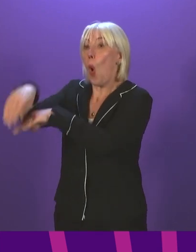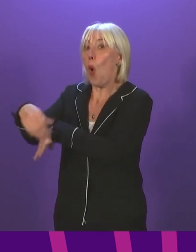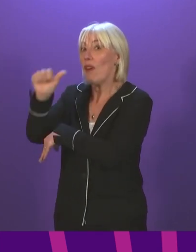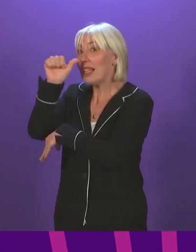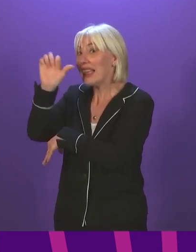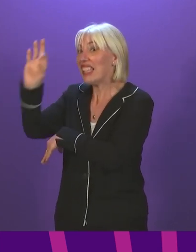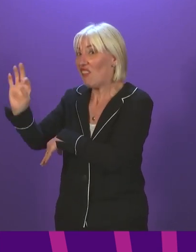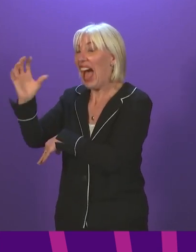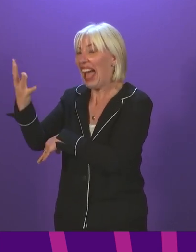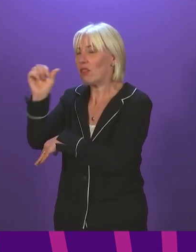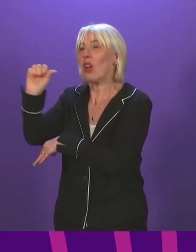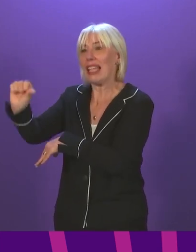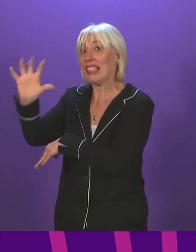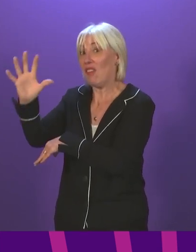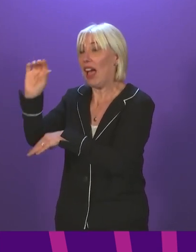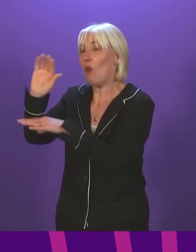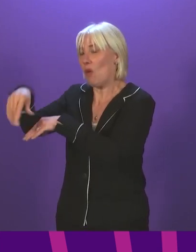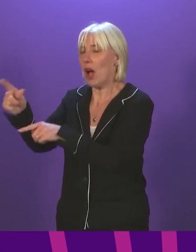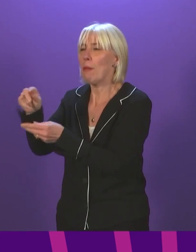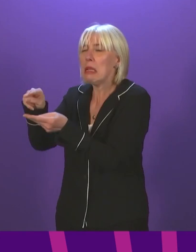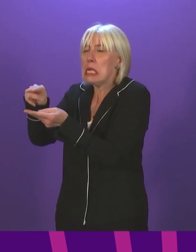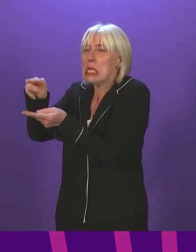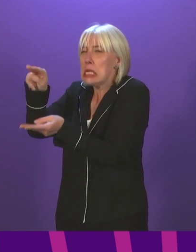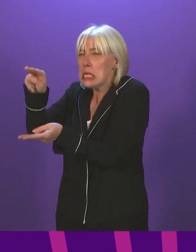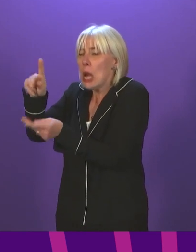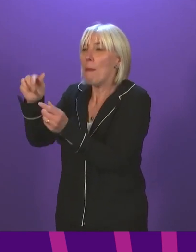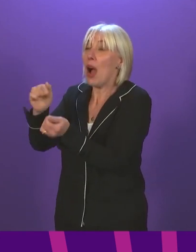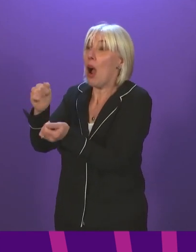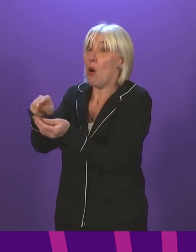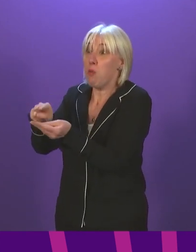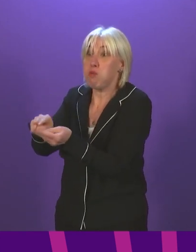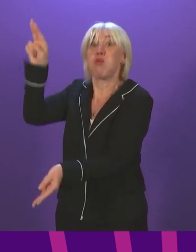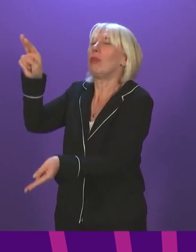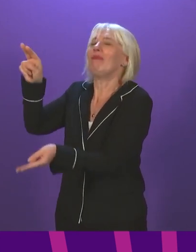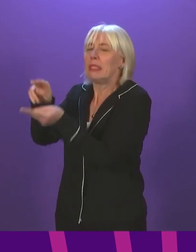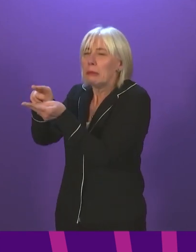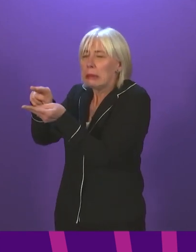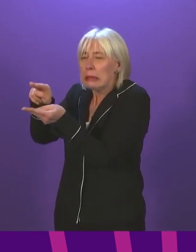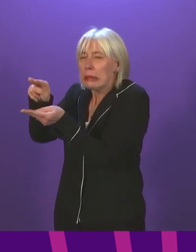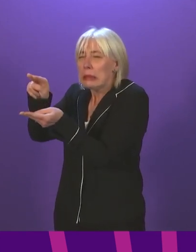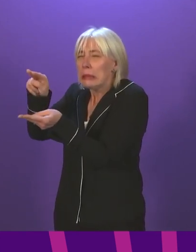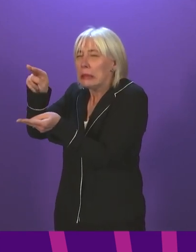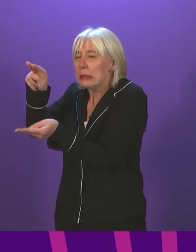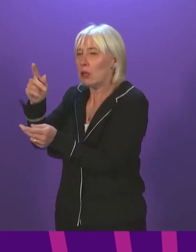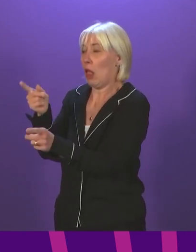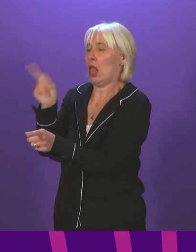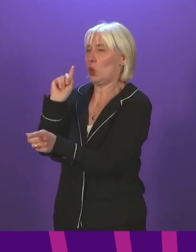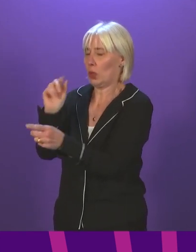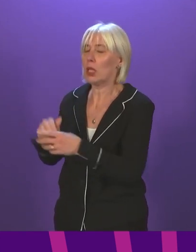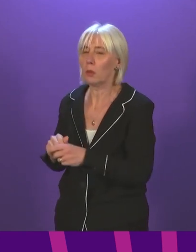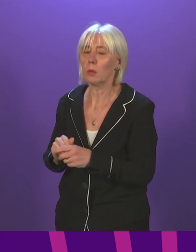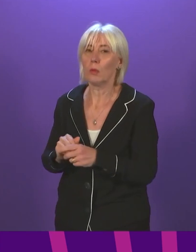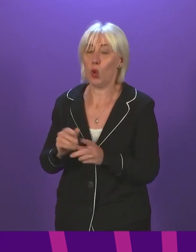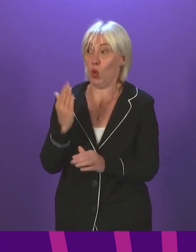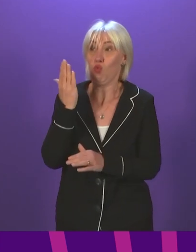65s has risen slightly, but again, the rate of increase has slowed down over the past week. So this